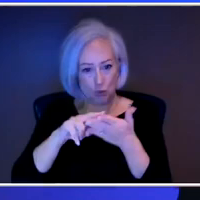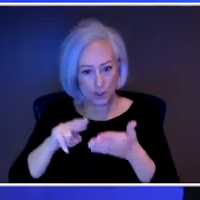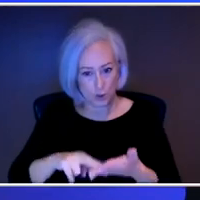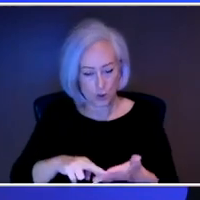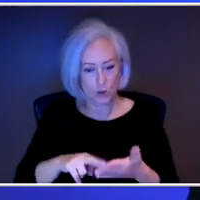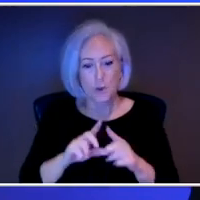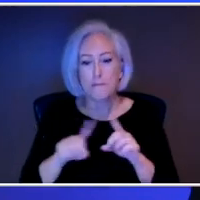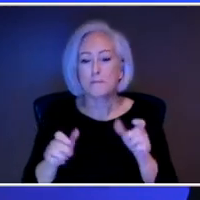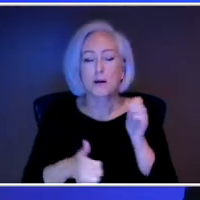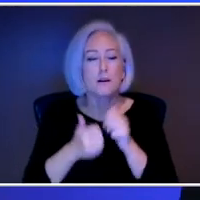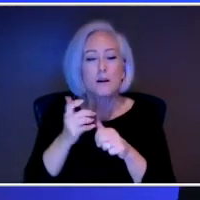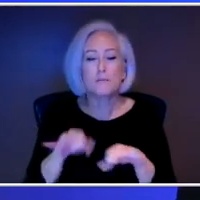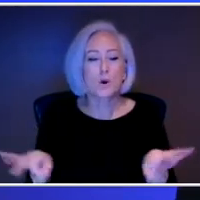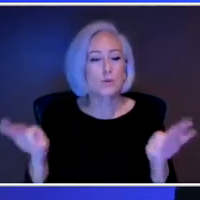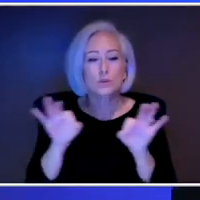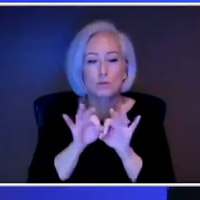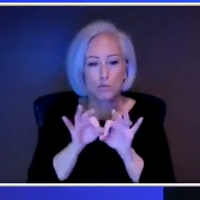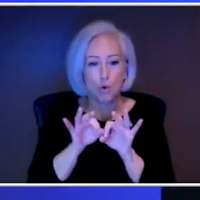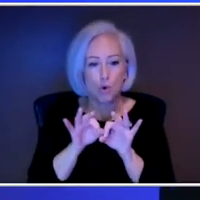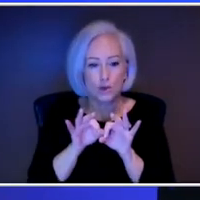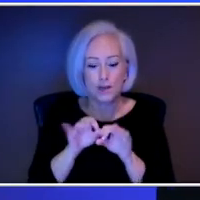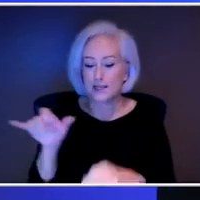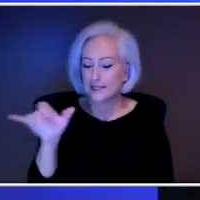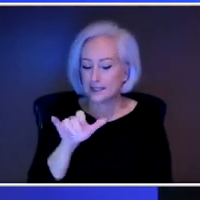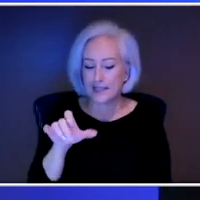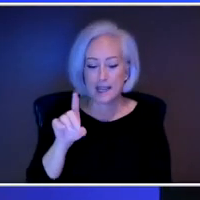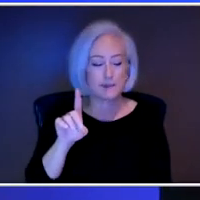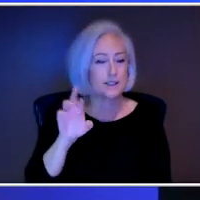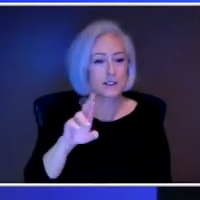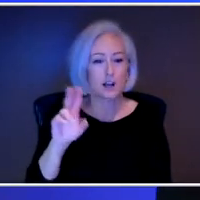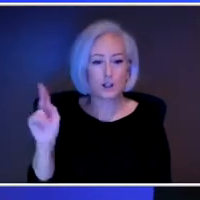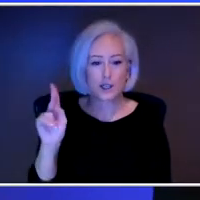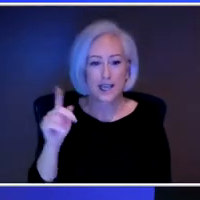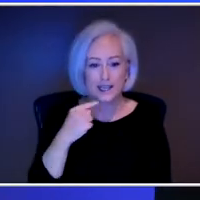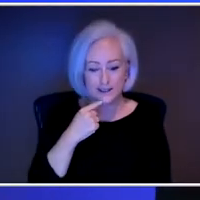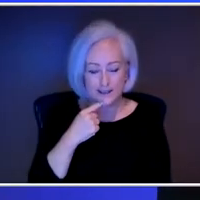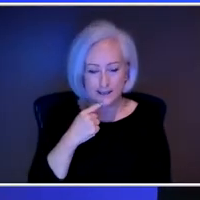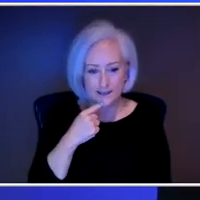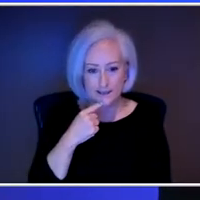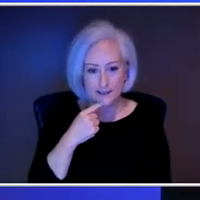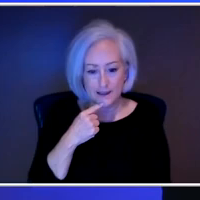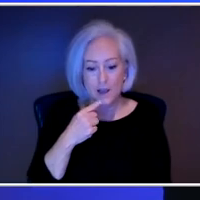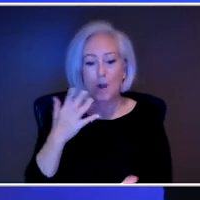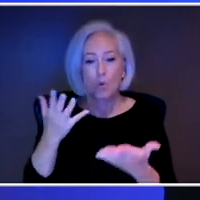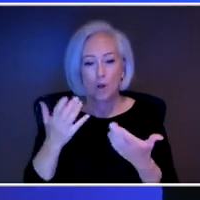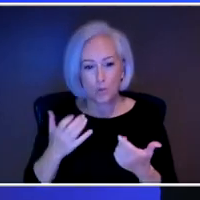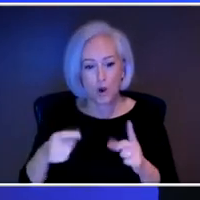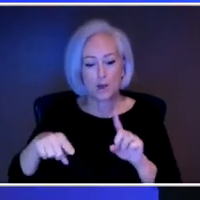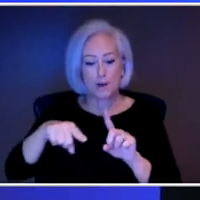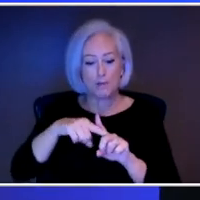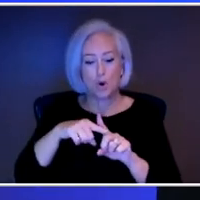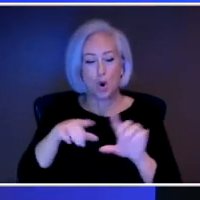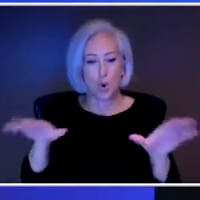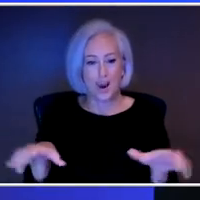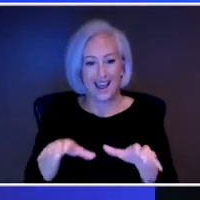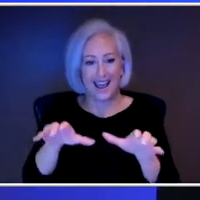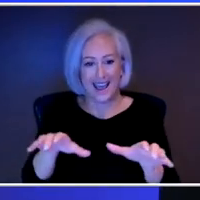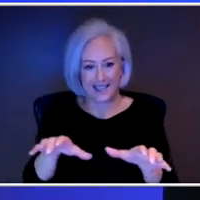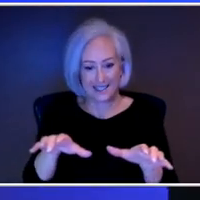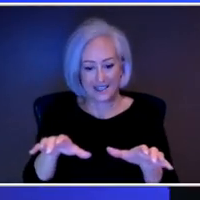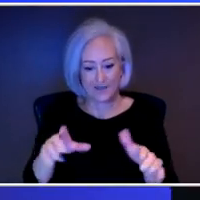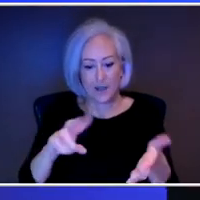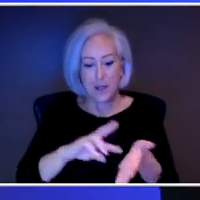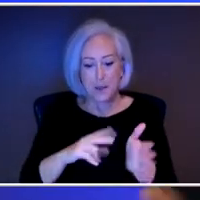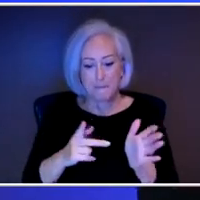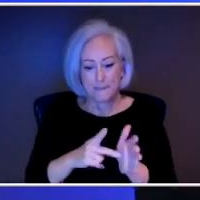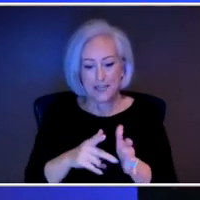you know, along with what Dr. Joverstadt said, is we want to be making proactive efforts. We want to be working ahead of the crisis. We